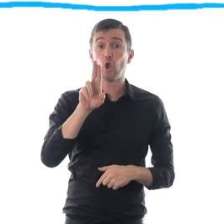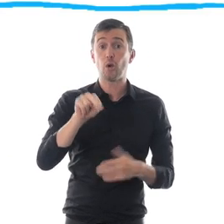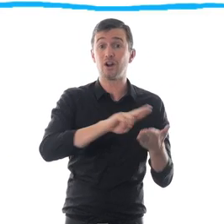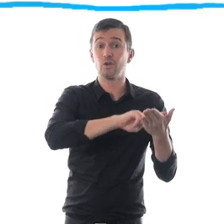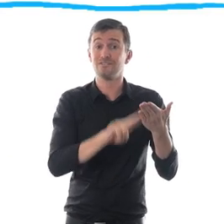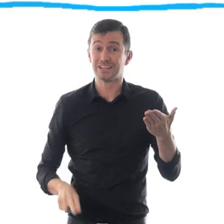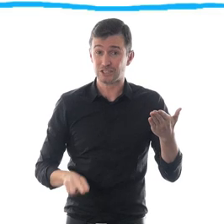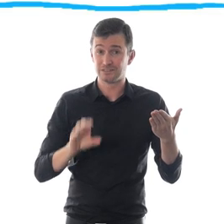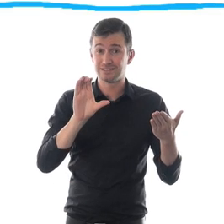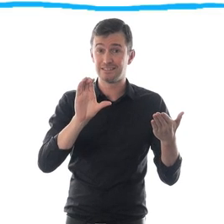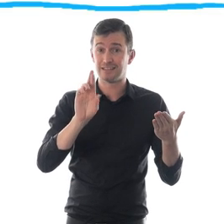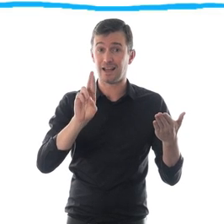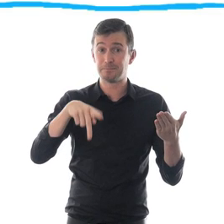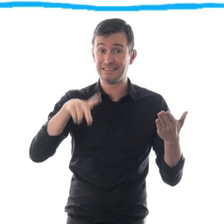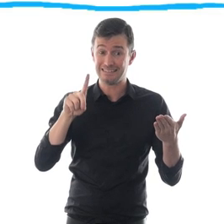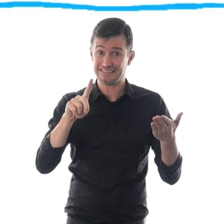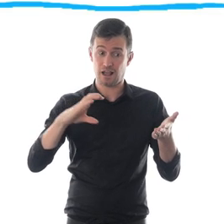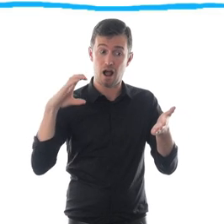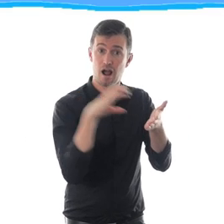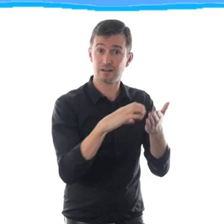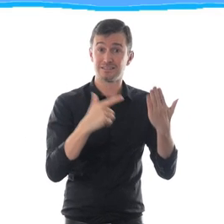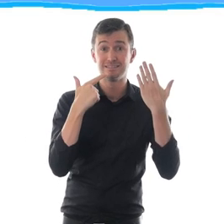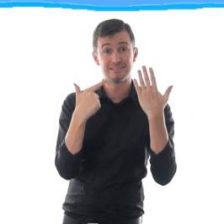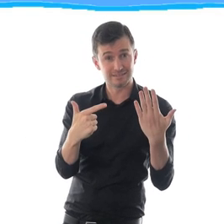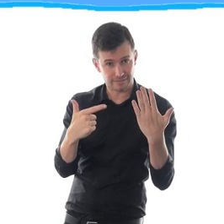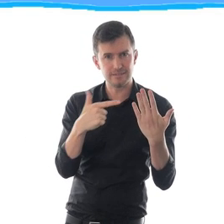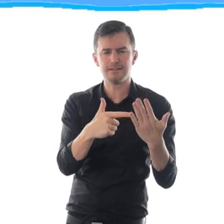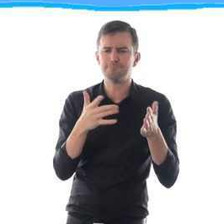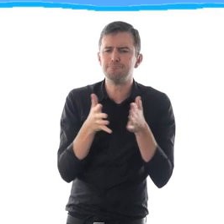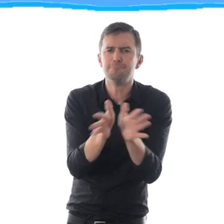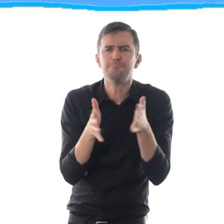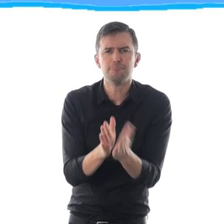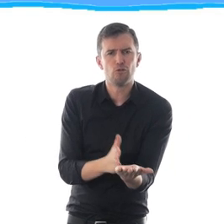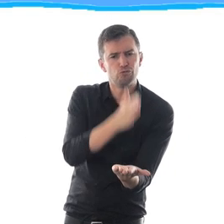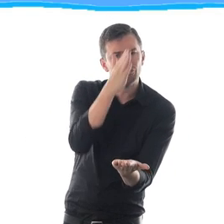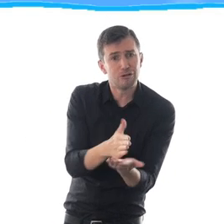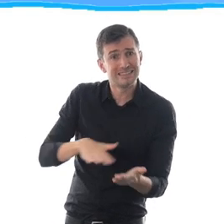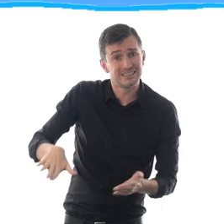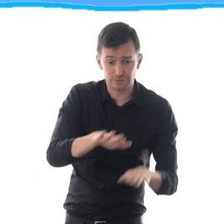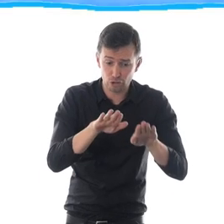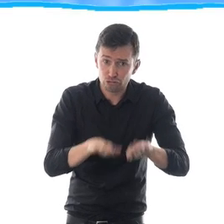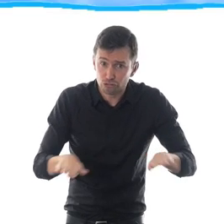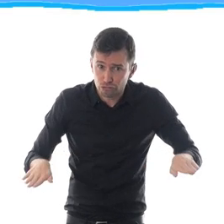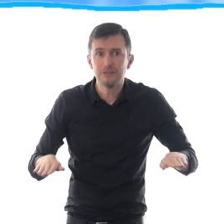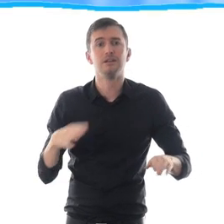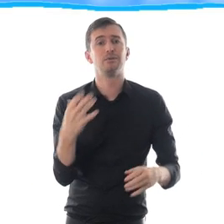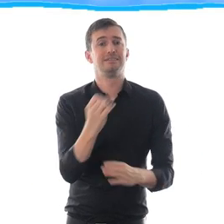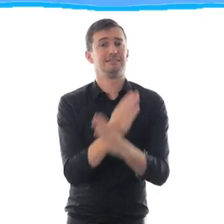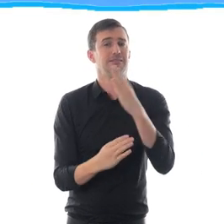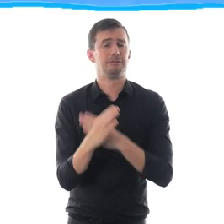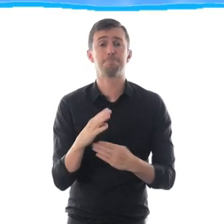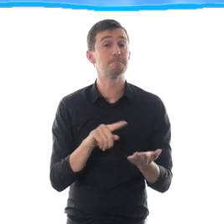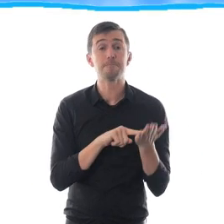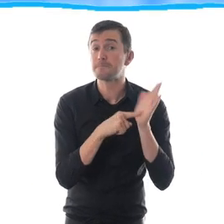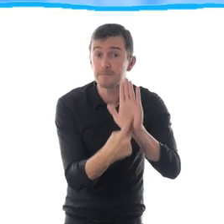with Disabilities, Article 7 explains the rights and freedoms of children with disabilities. For example, the right to